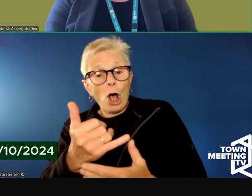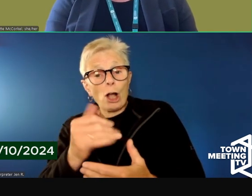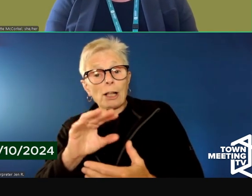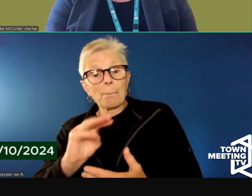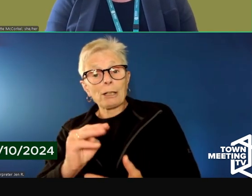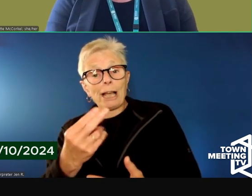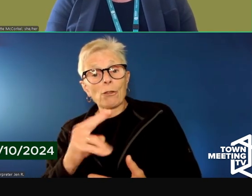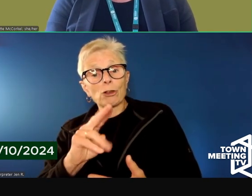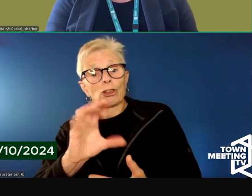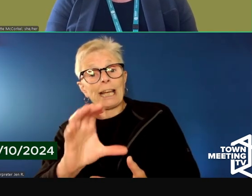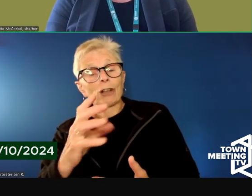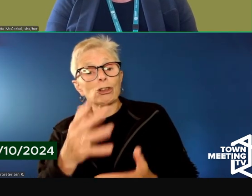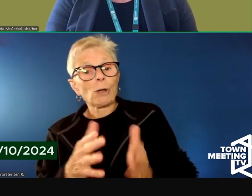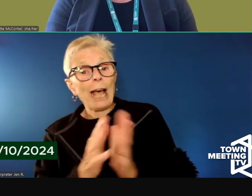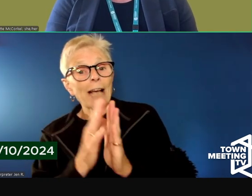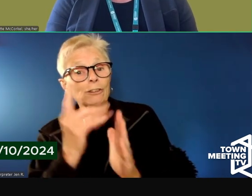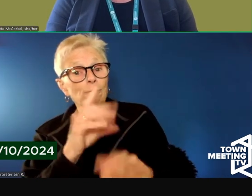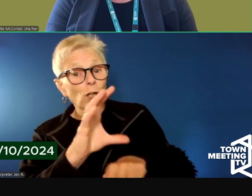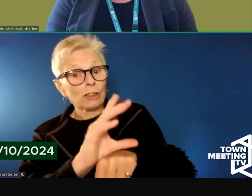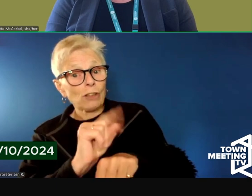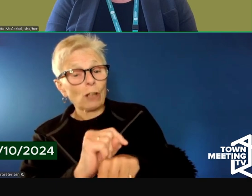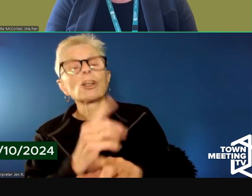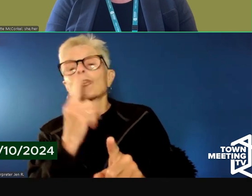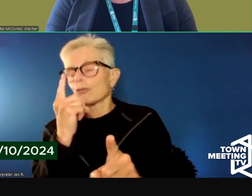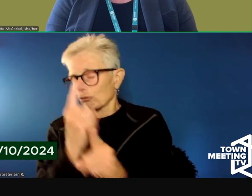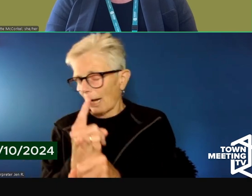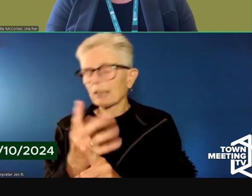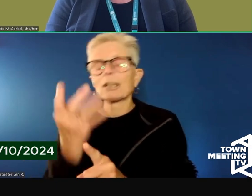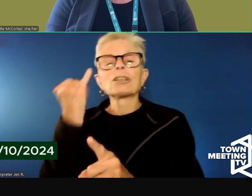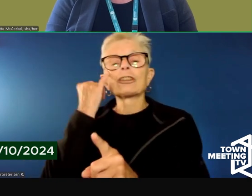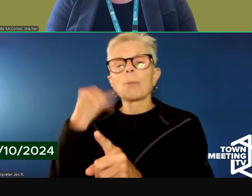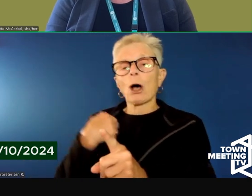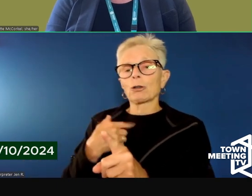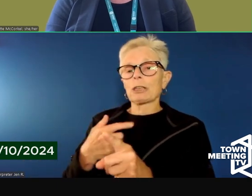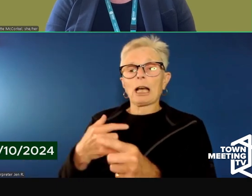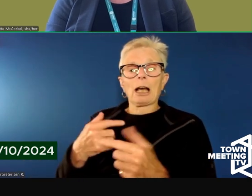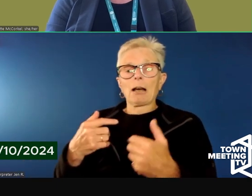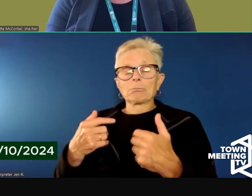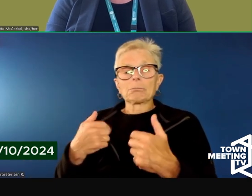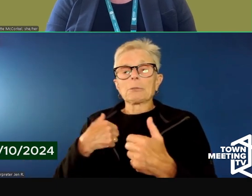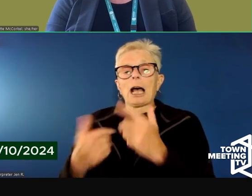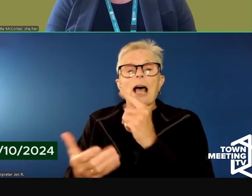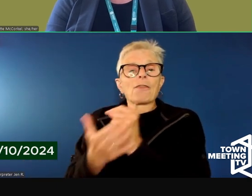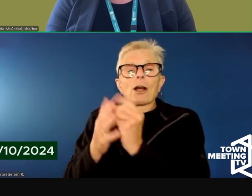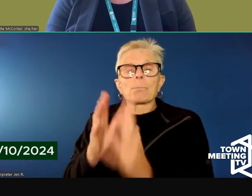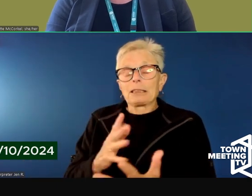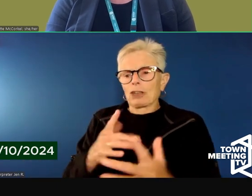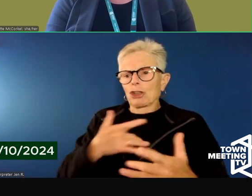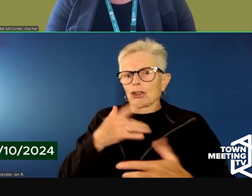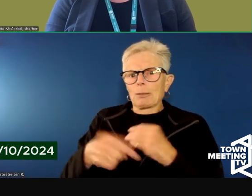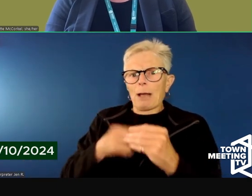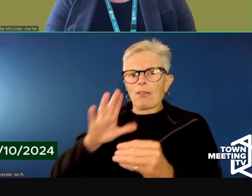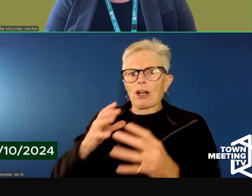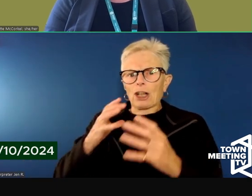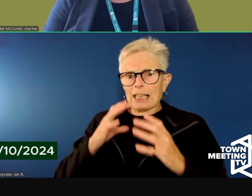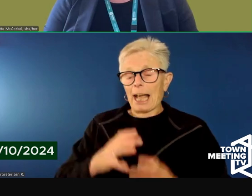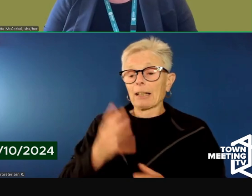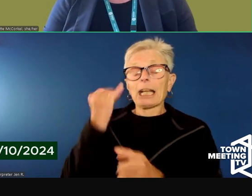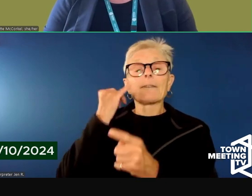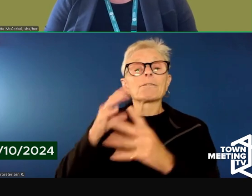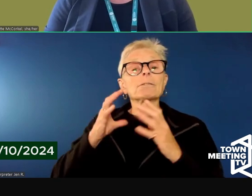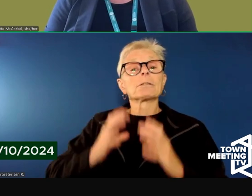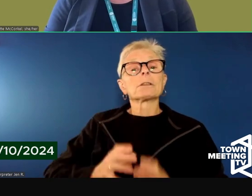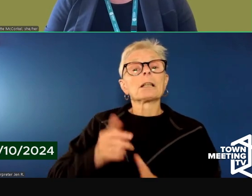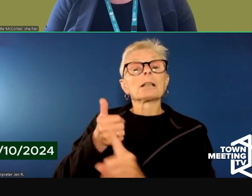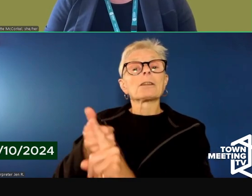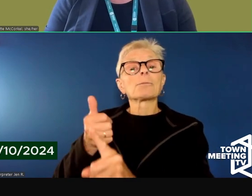Yes. If someone is concerned about their patient or client, and again, there's proper consent in place to